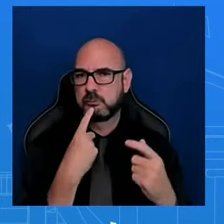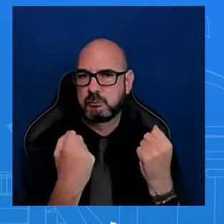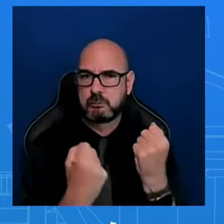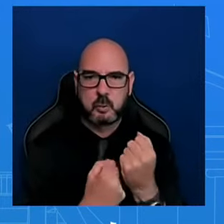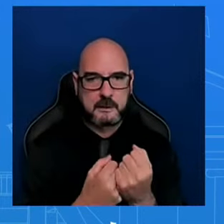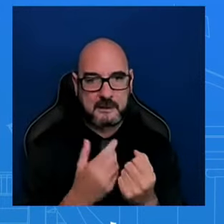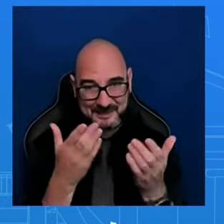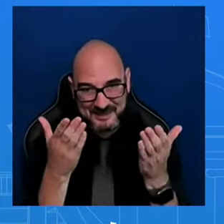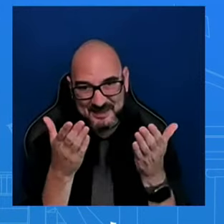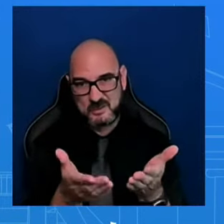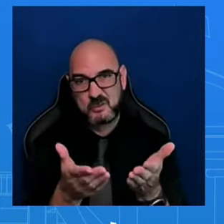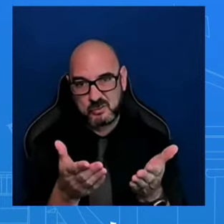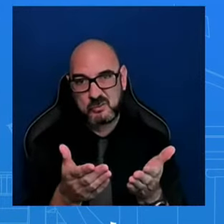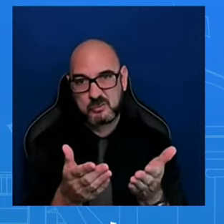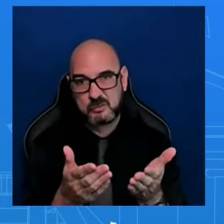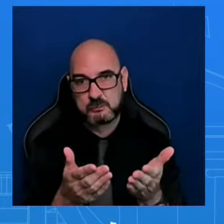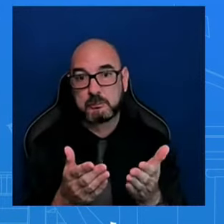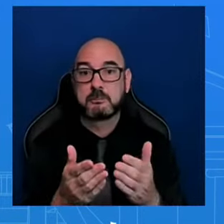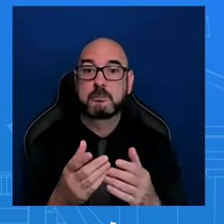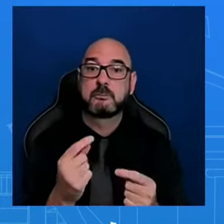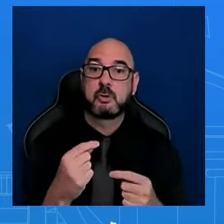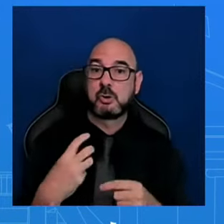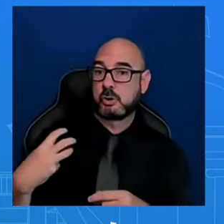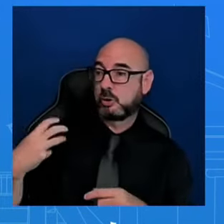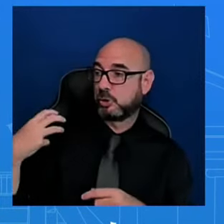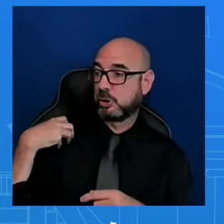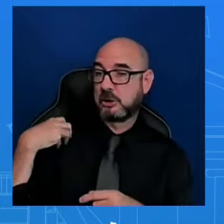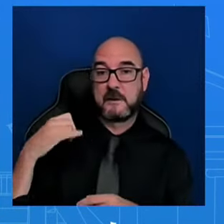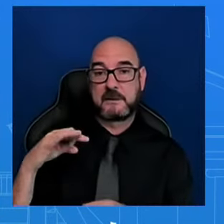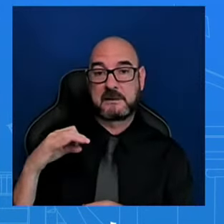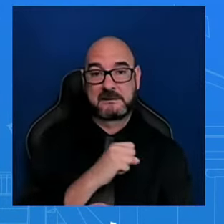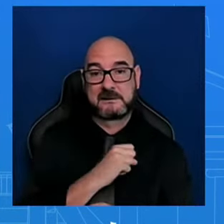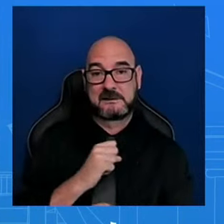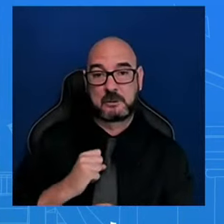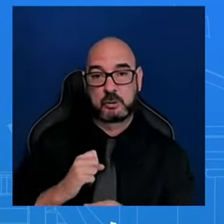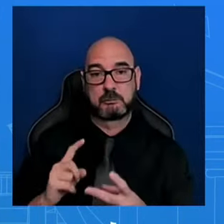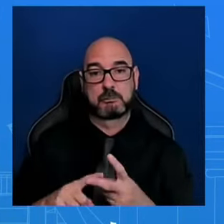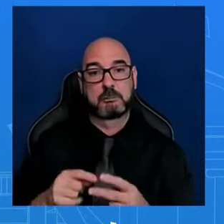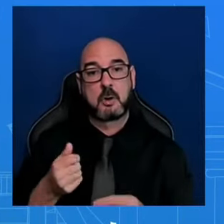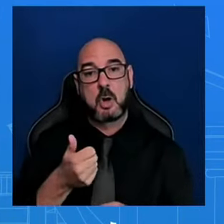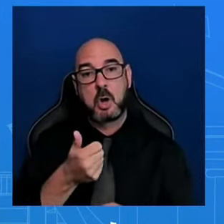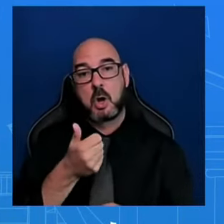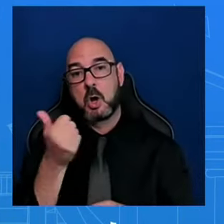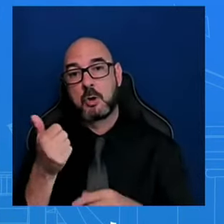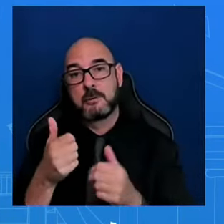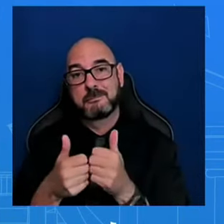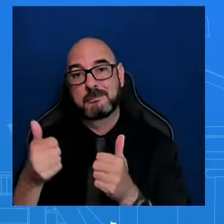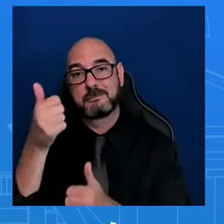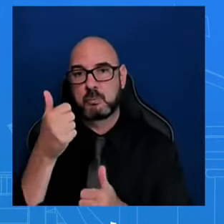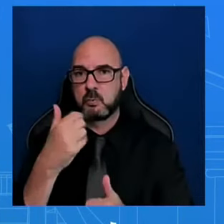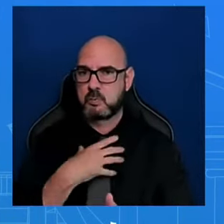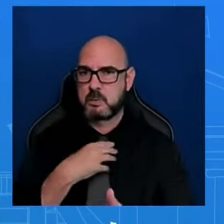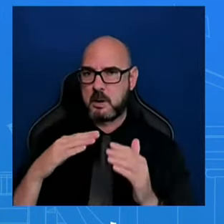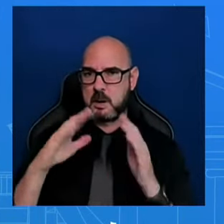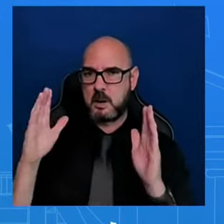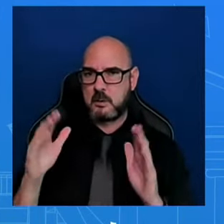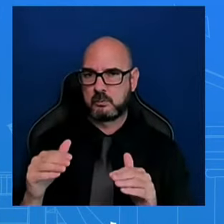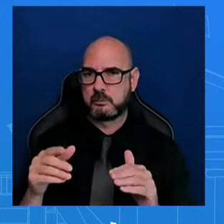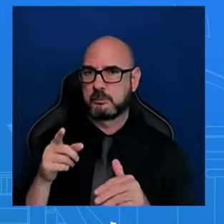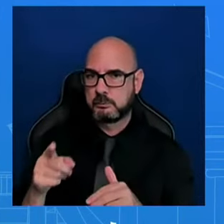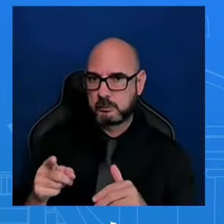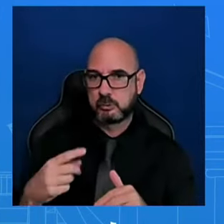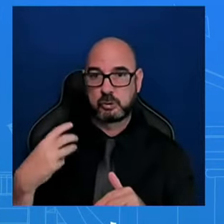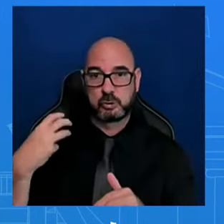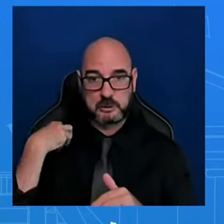Staff Zients and other senior White House officials, they have had—they have called major employers in the